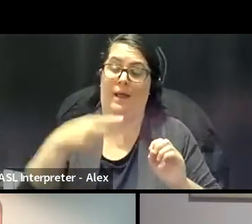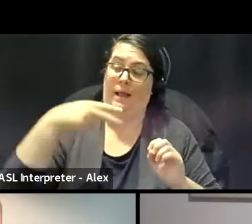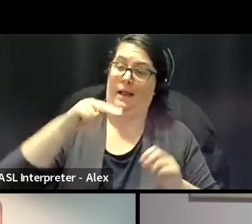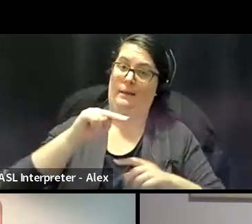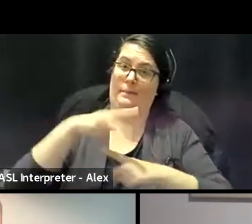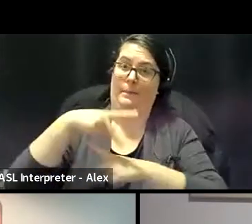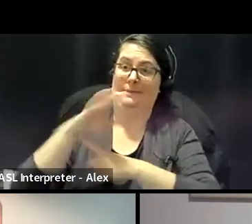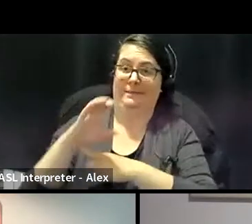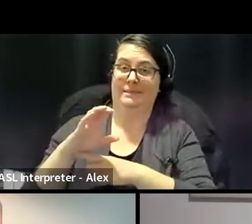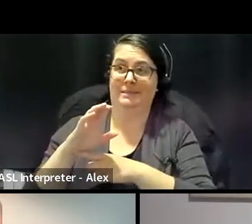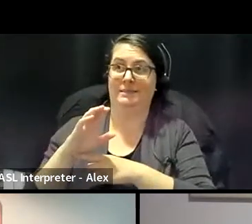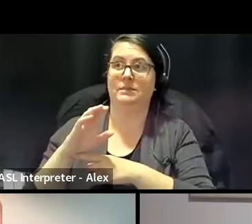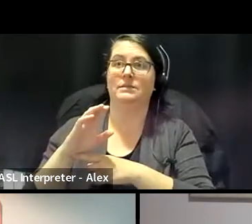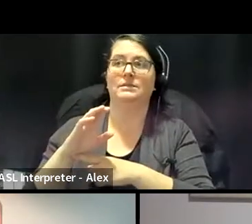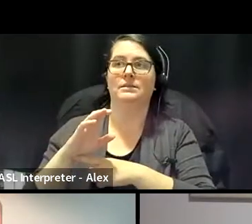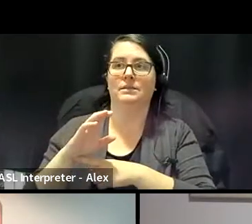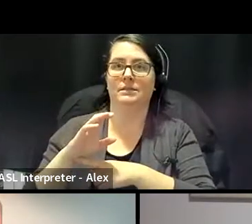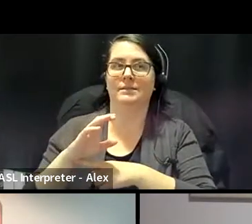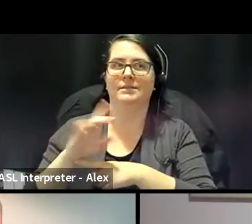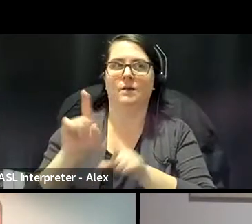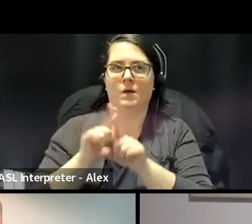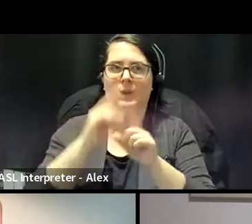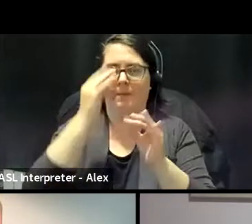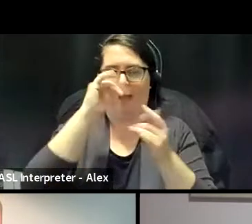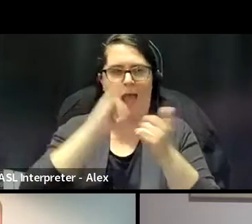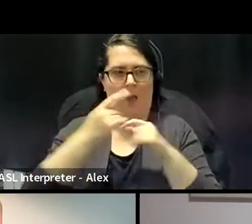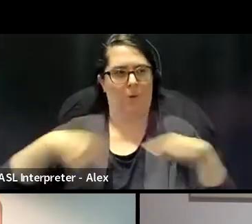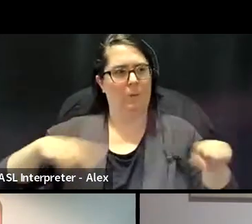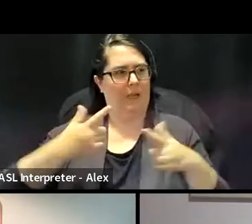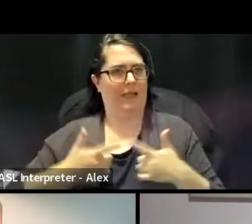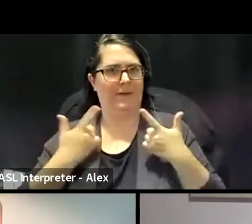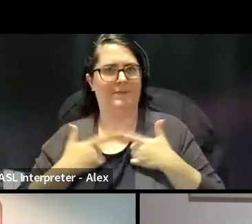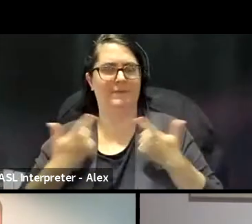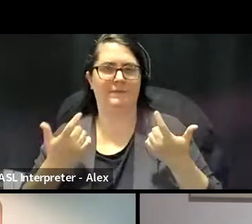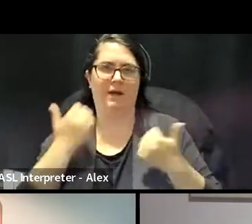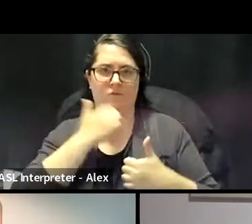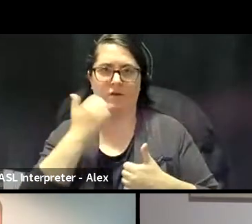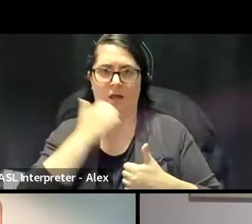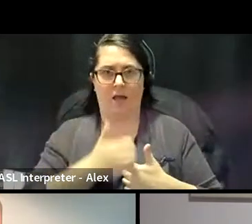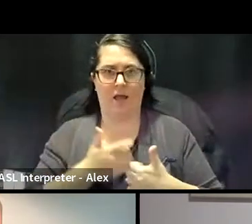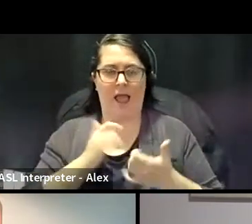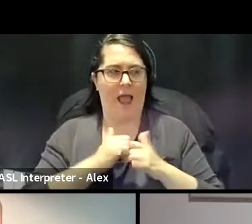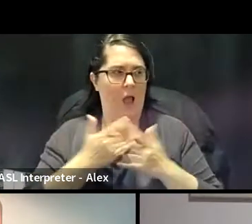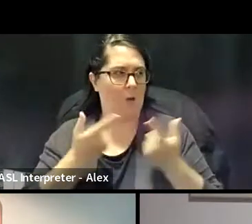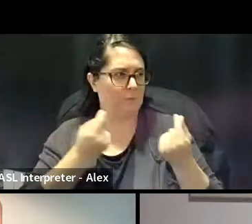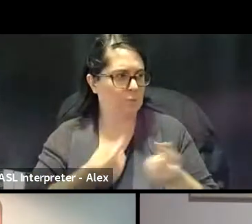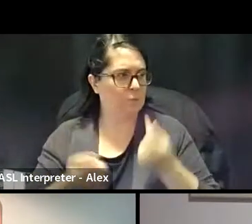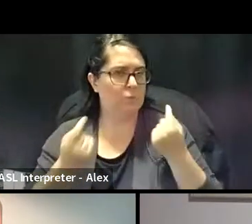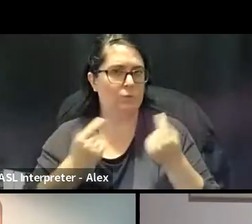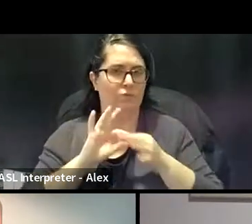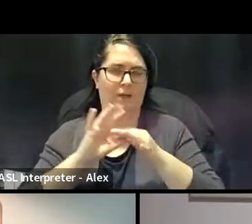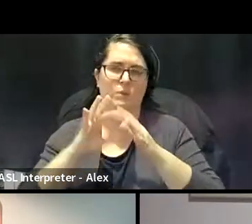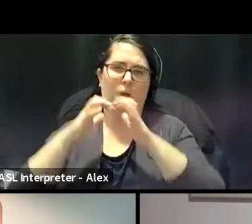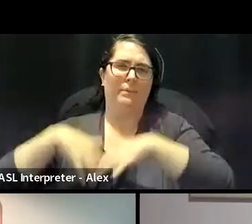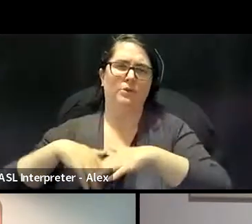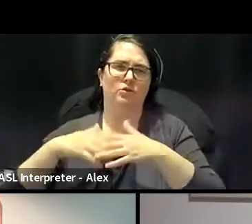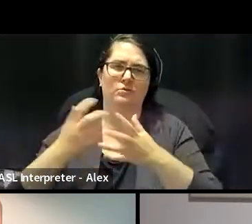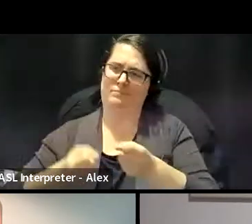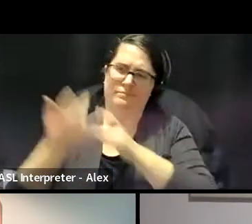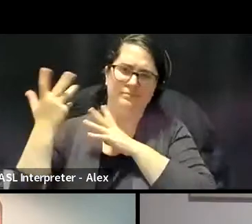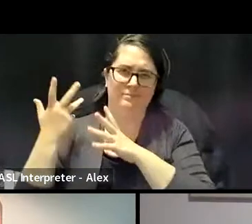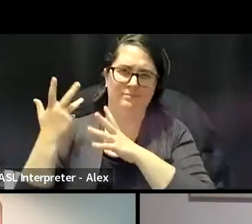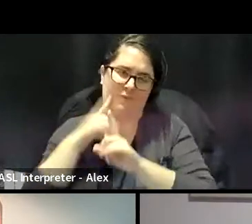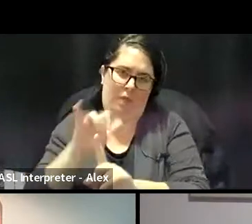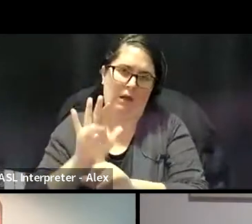also about is about thinking about how we live. Right. How we create, I mean, it's what abolitionism is, is what abolition